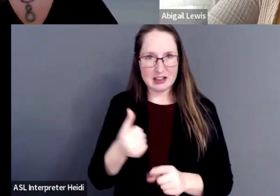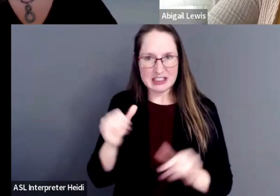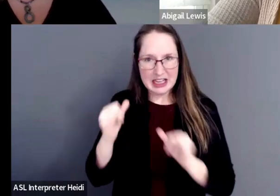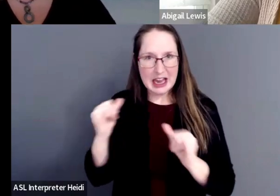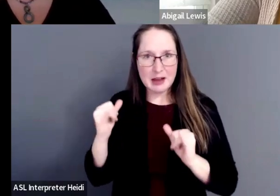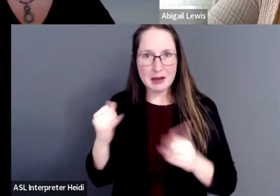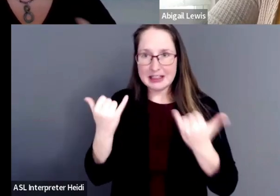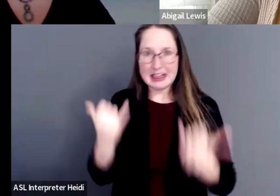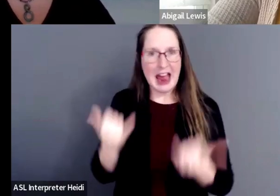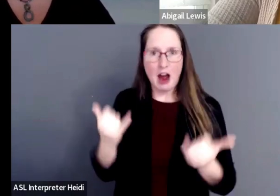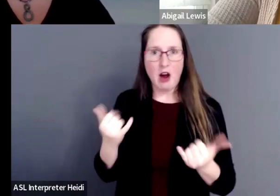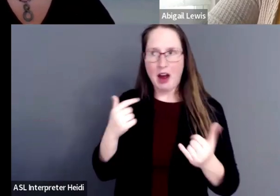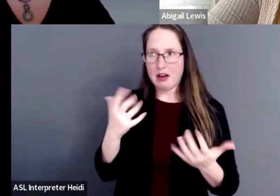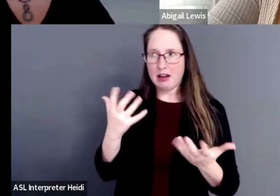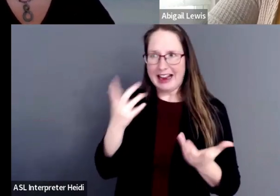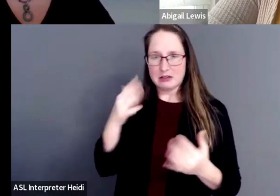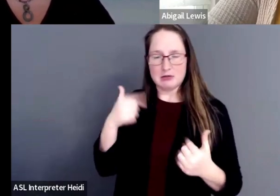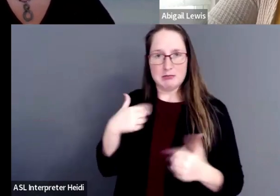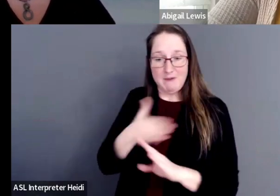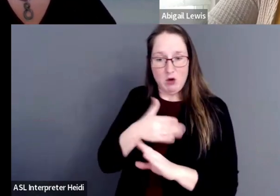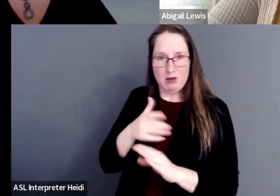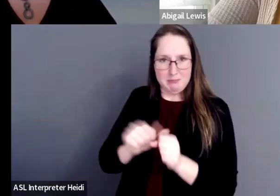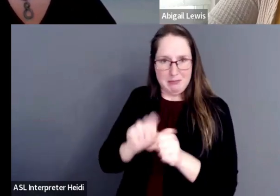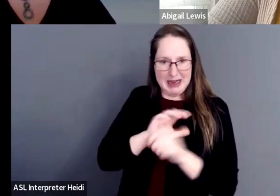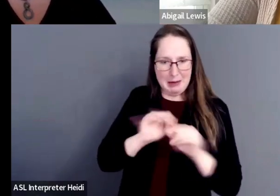see you. I can't hear you.